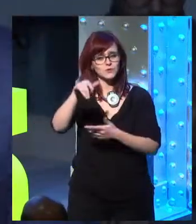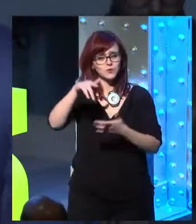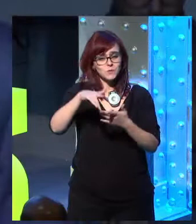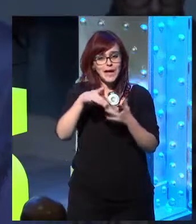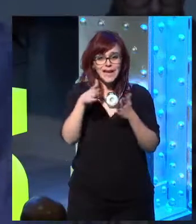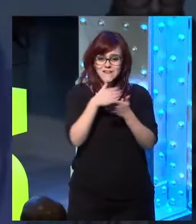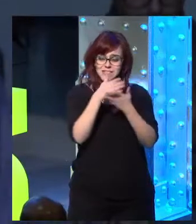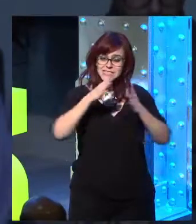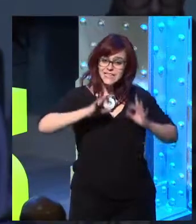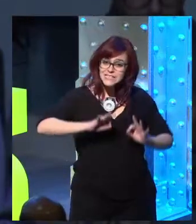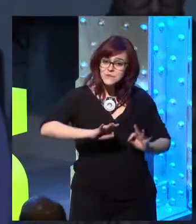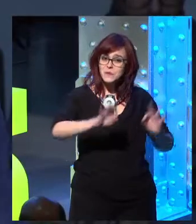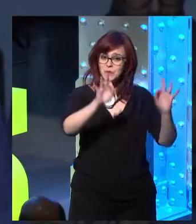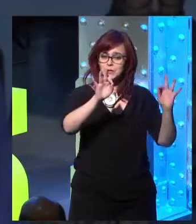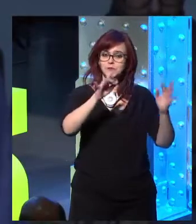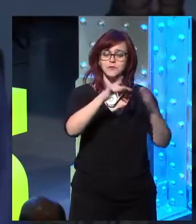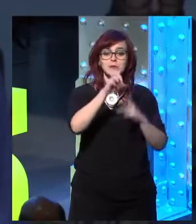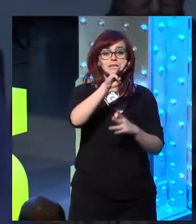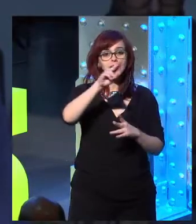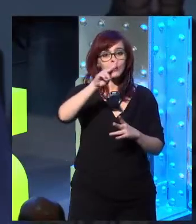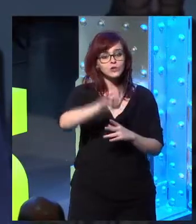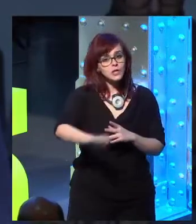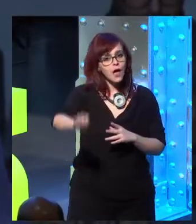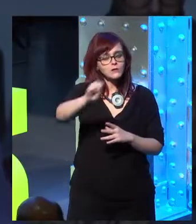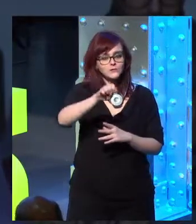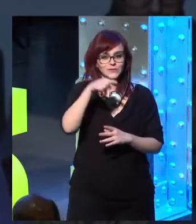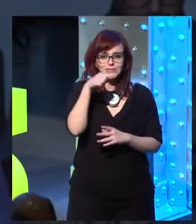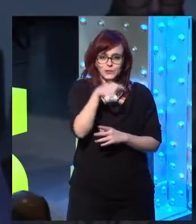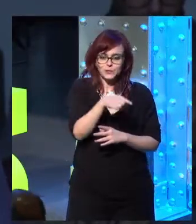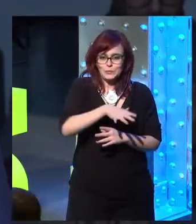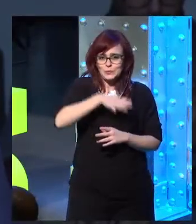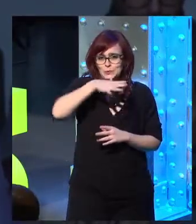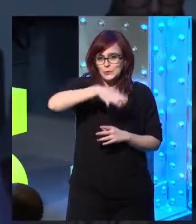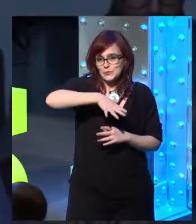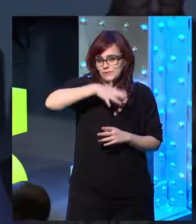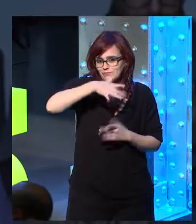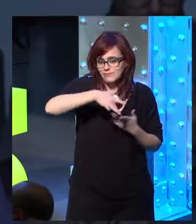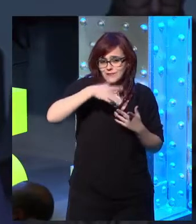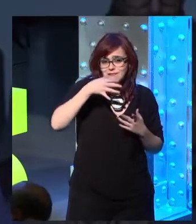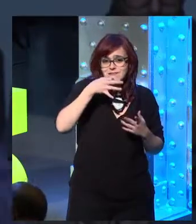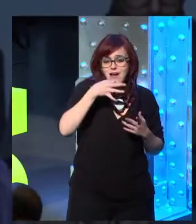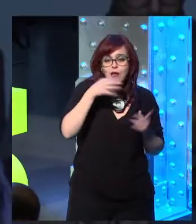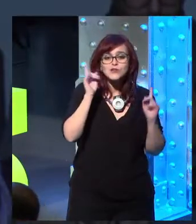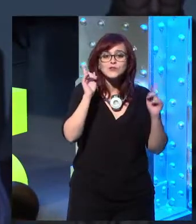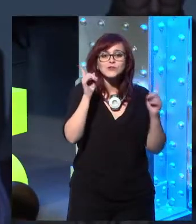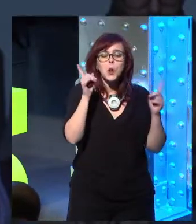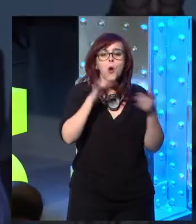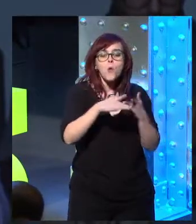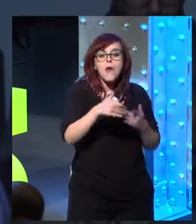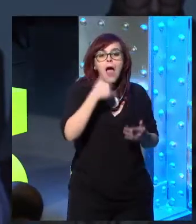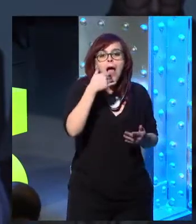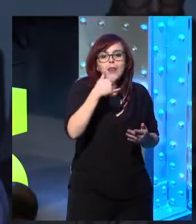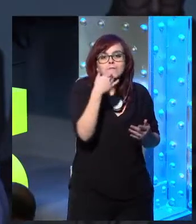this very special magazine during 32 years, this has been much more